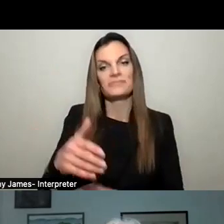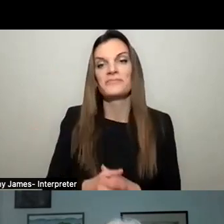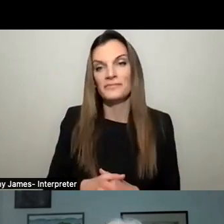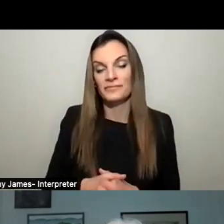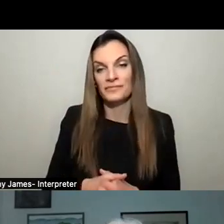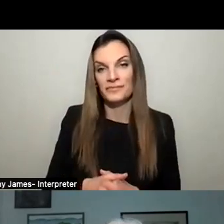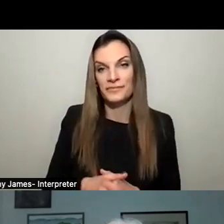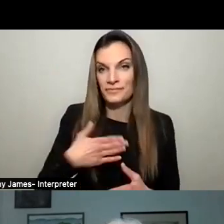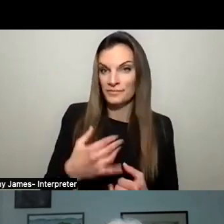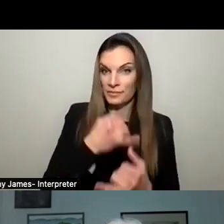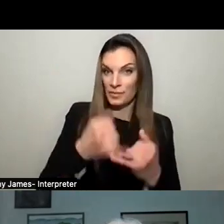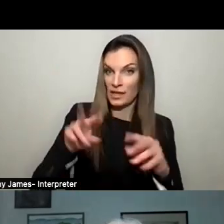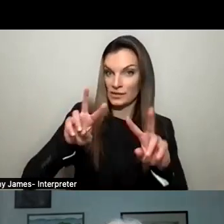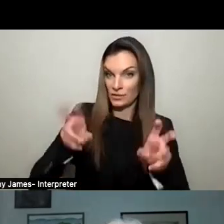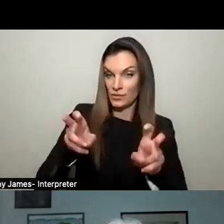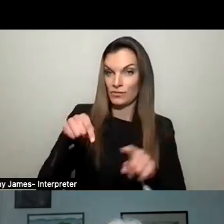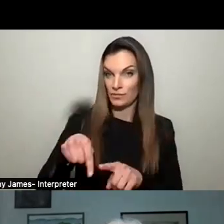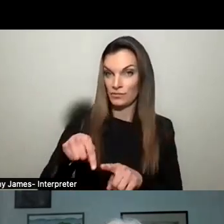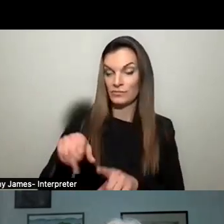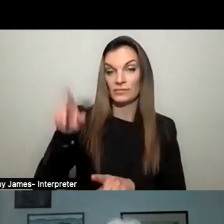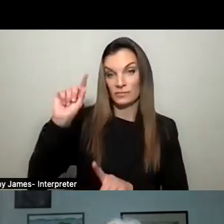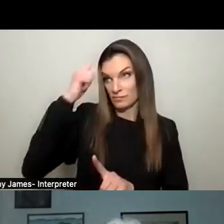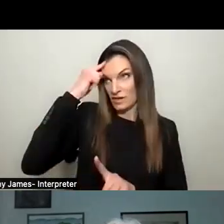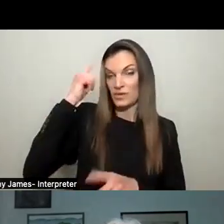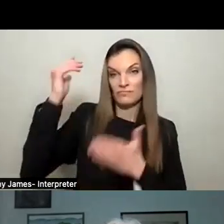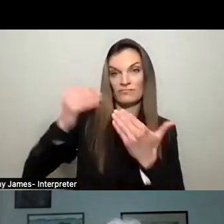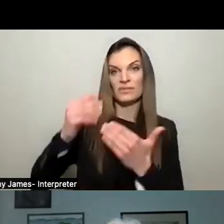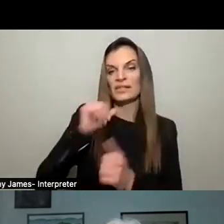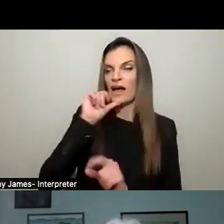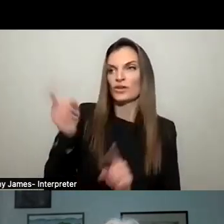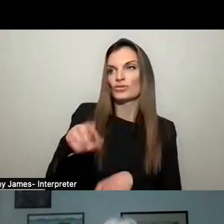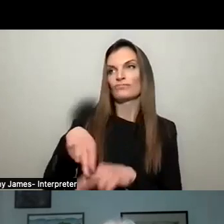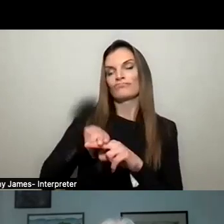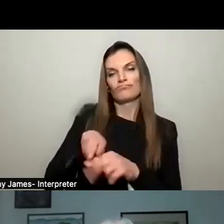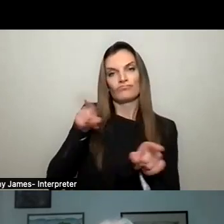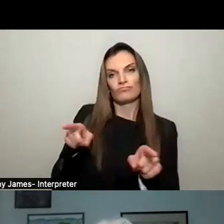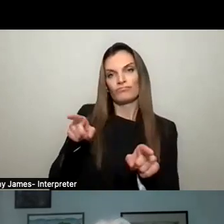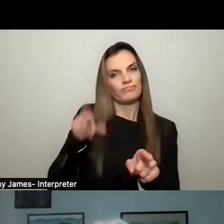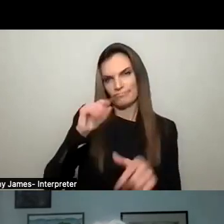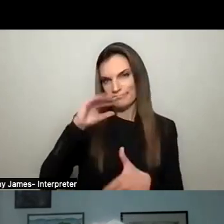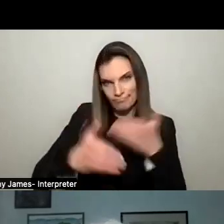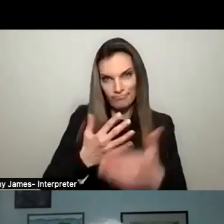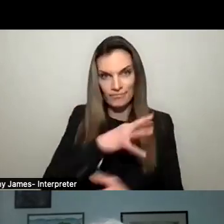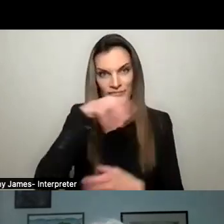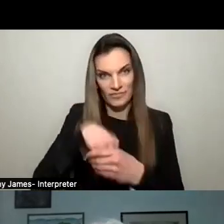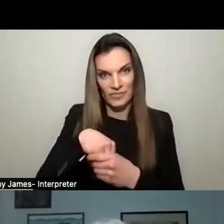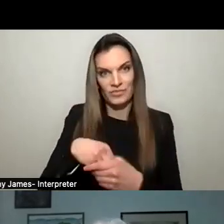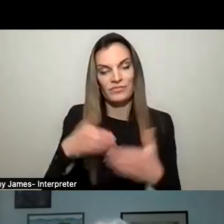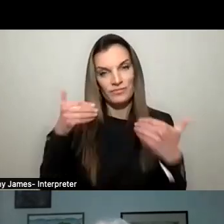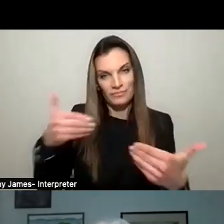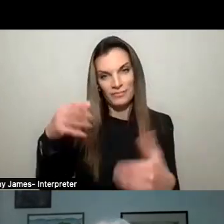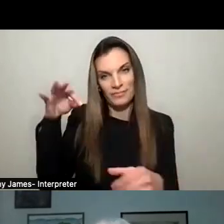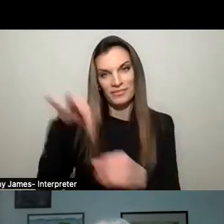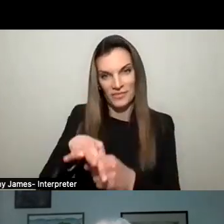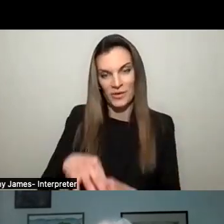quote for you is that democracy is not a spectator sport. We encourage you to get out and vote.